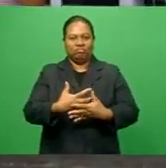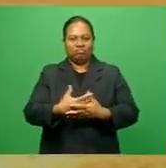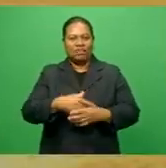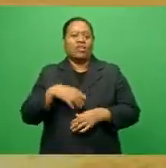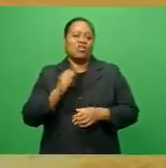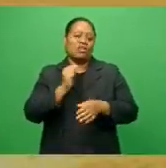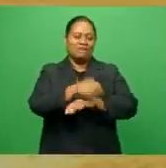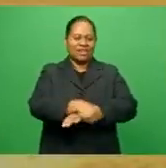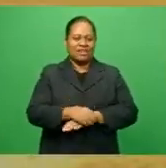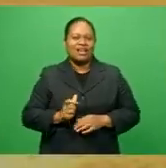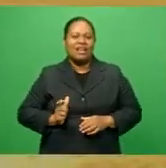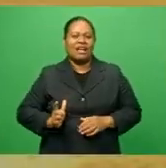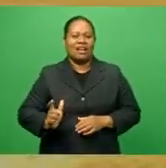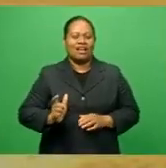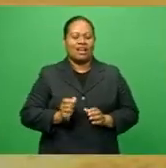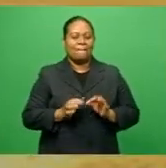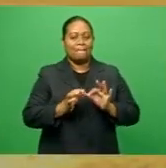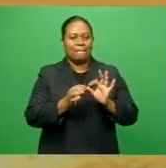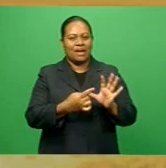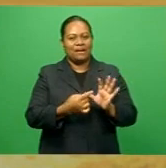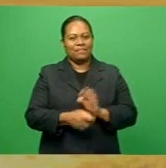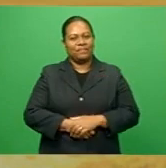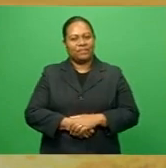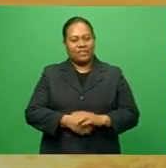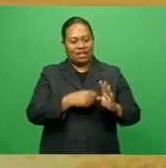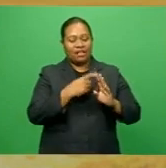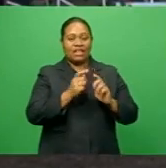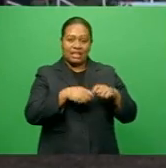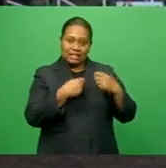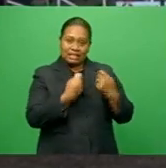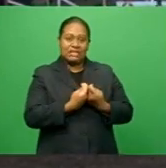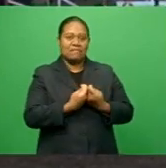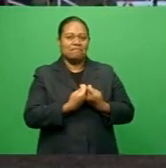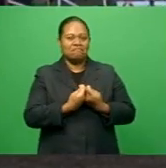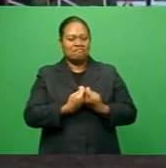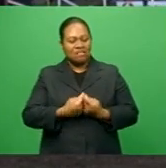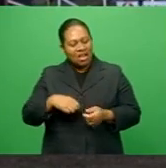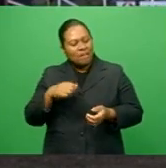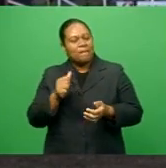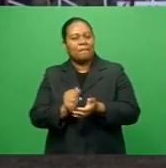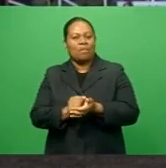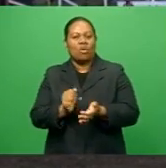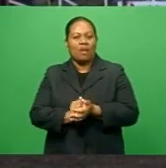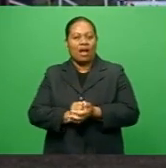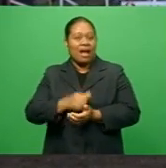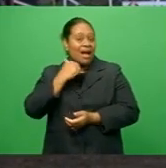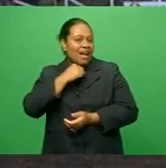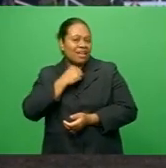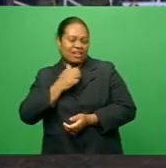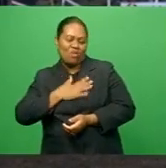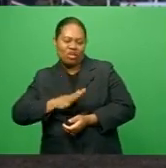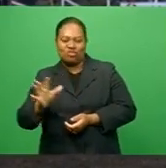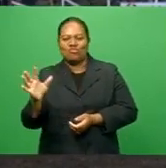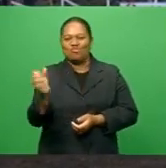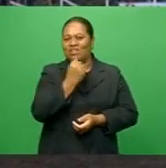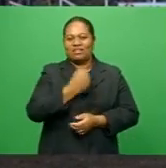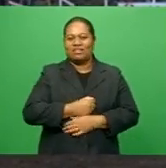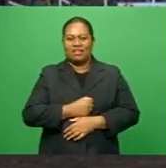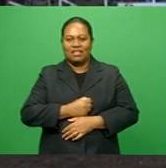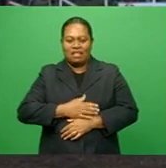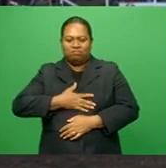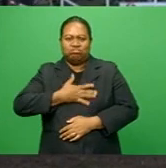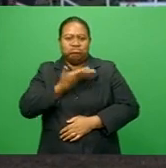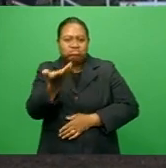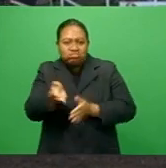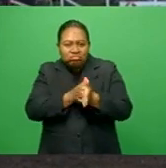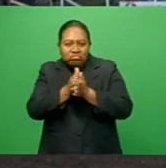over Mba. Both teams have prepared. It is a team that is more hungry than we will win. And we knew if we're going to have